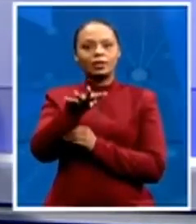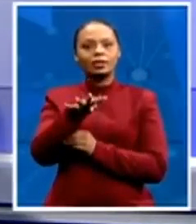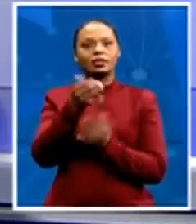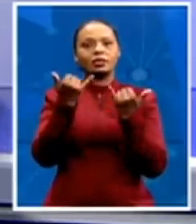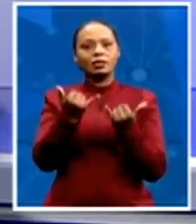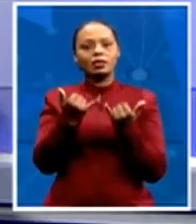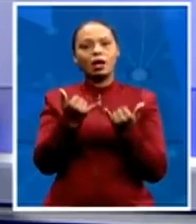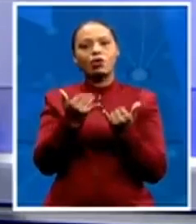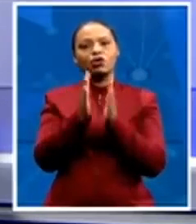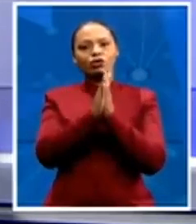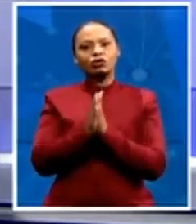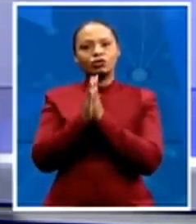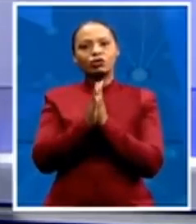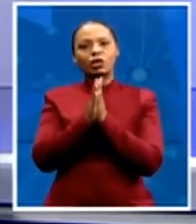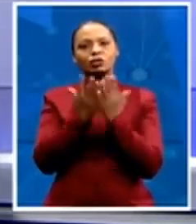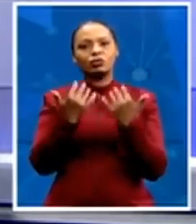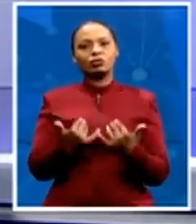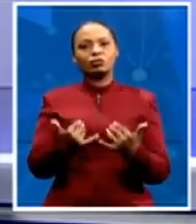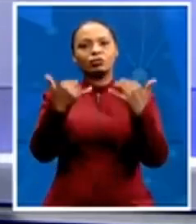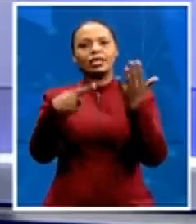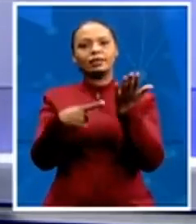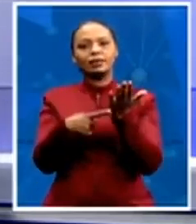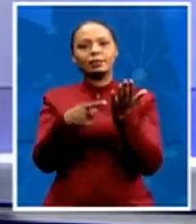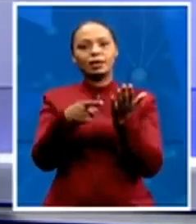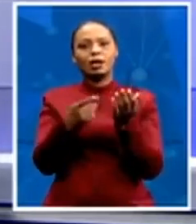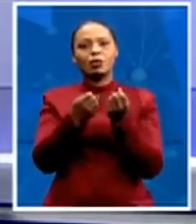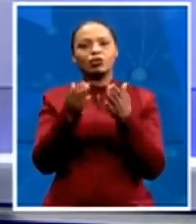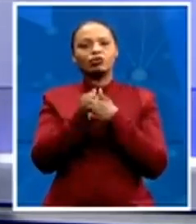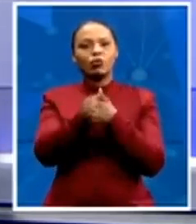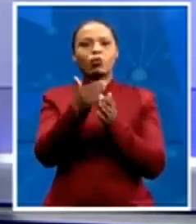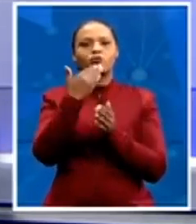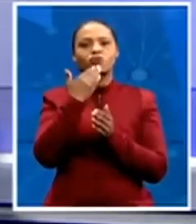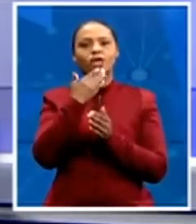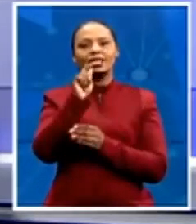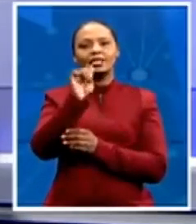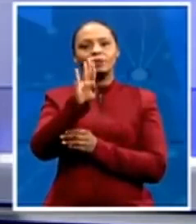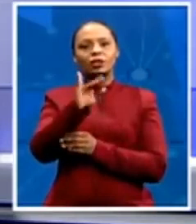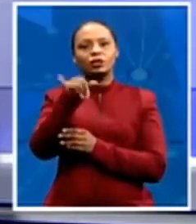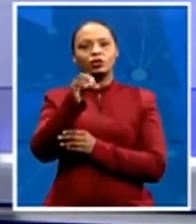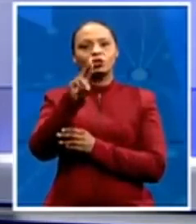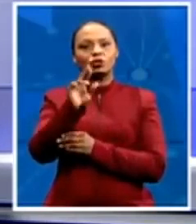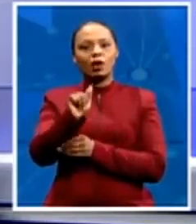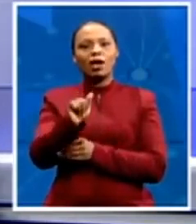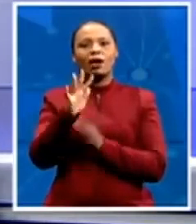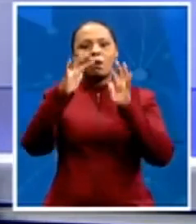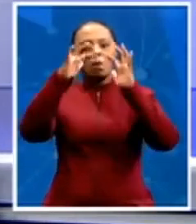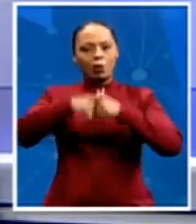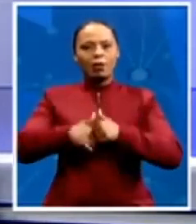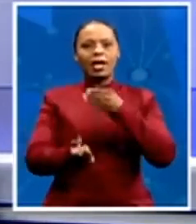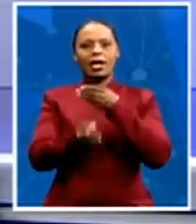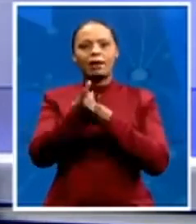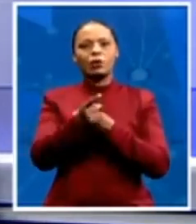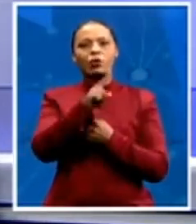Lagos, headed by preacher T.B. Joshua, collapsed, killing 116 people. More than 80 of those who died were South Africans.